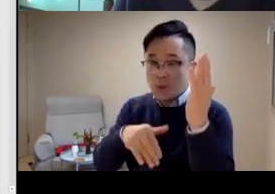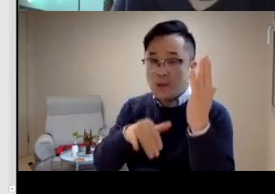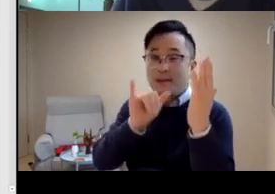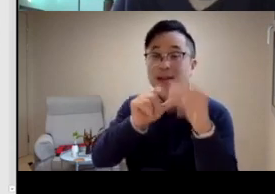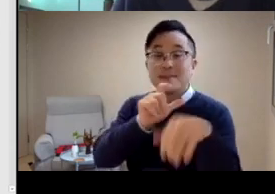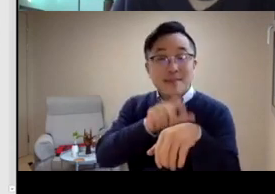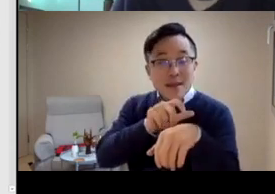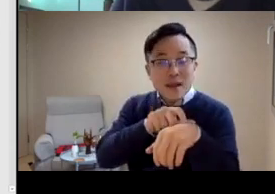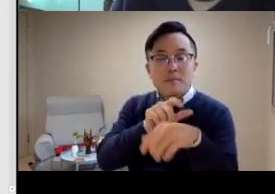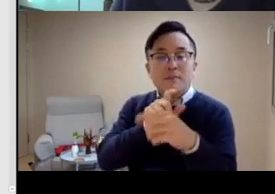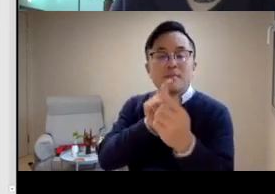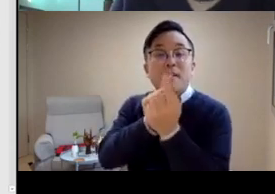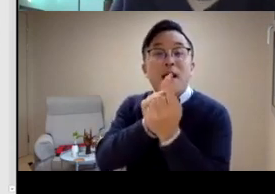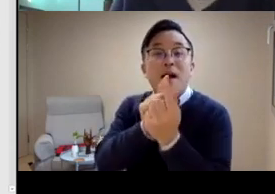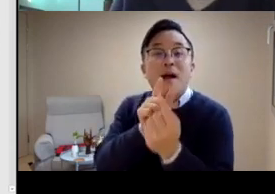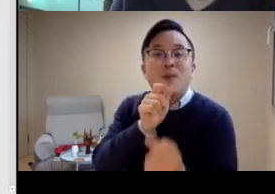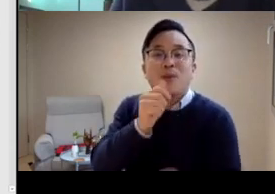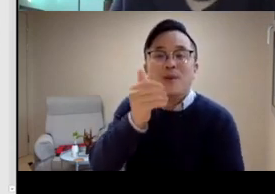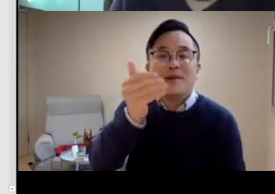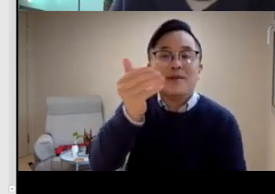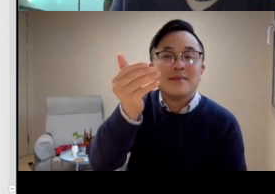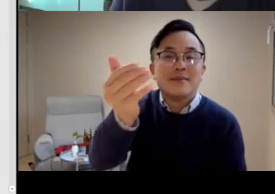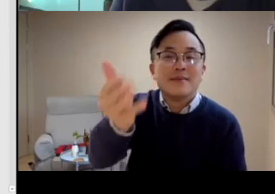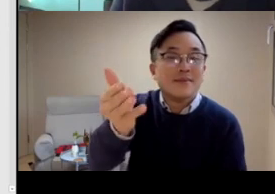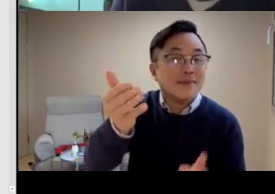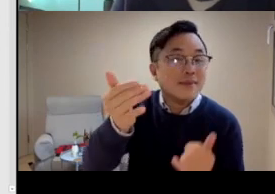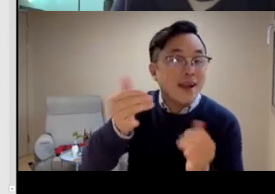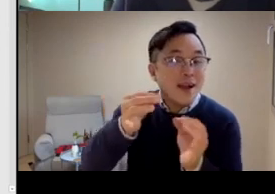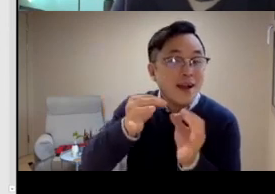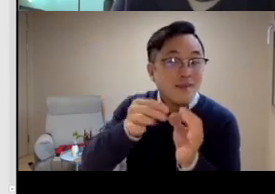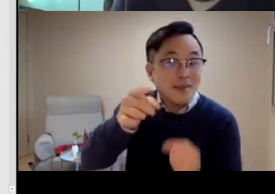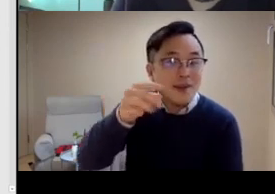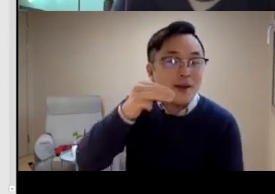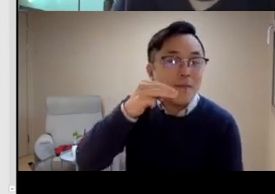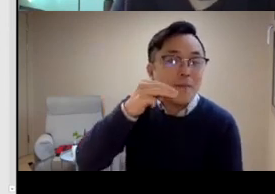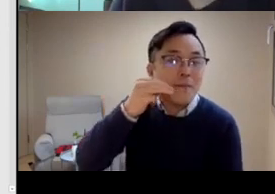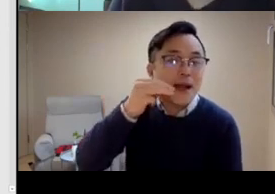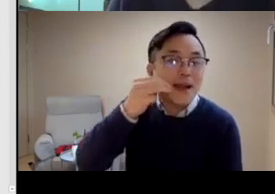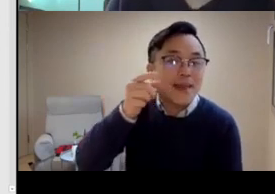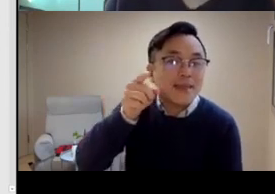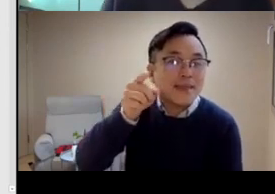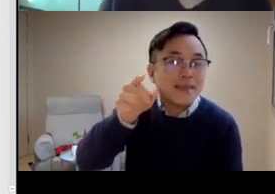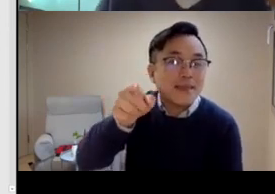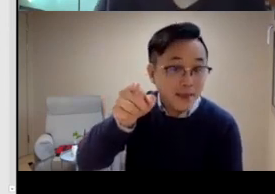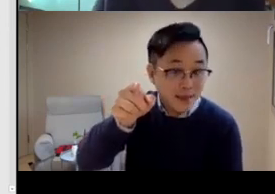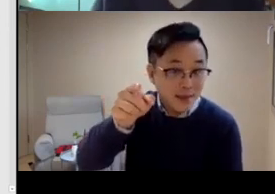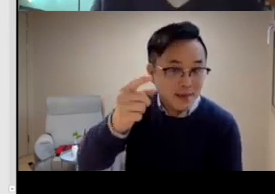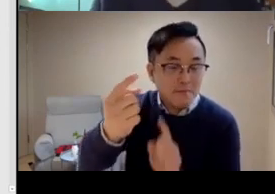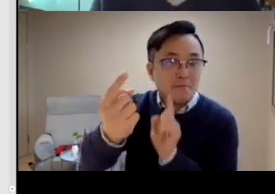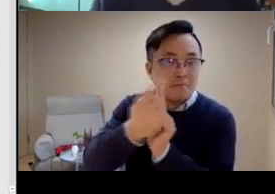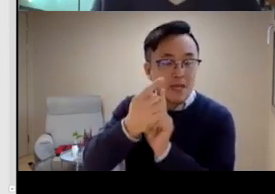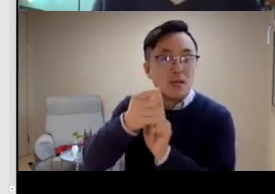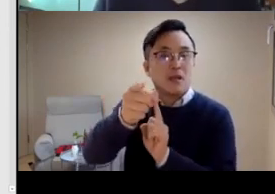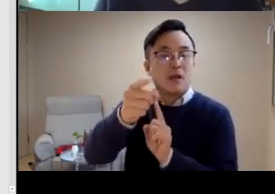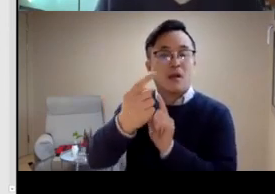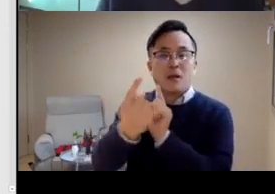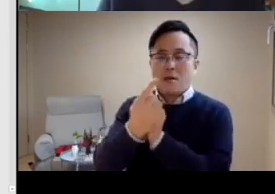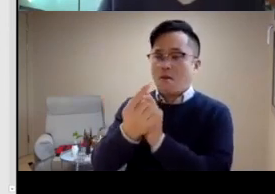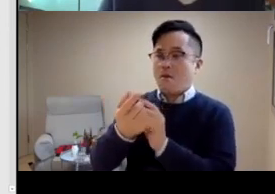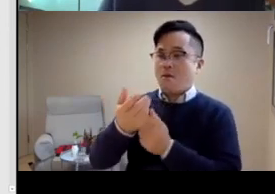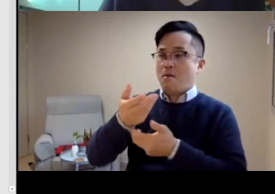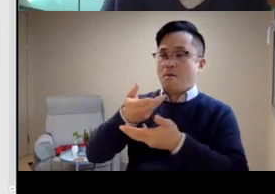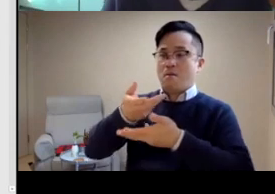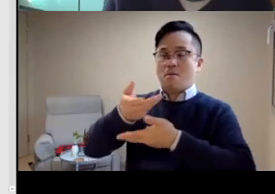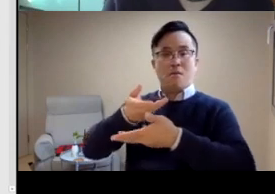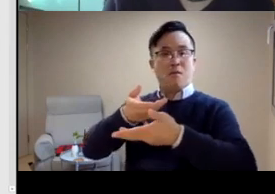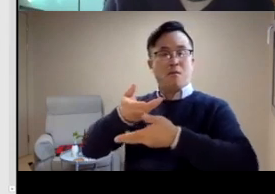a university student, I was already involved because we needed these interpreting services. And now I want to talk about what happened personally.